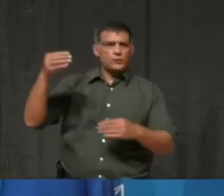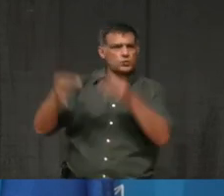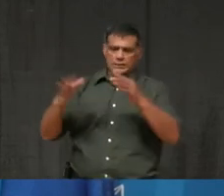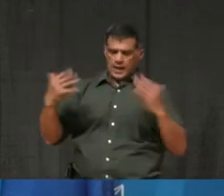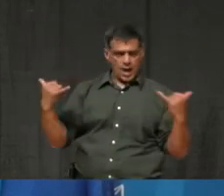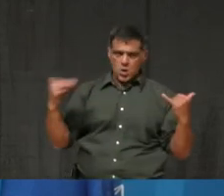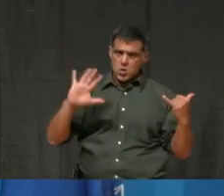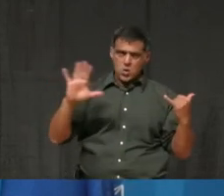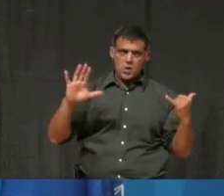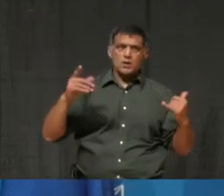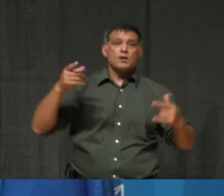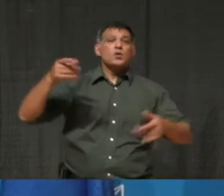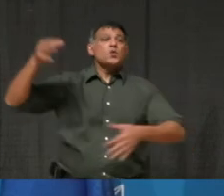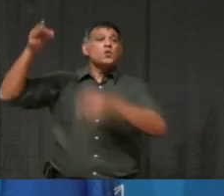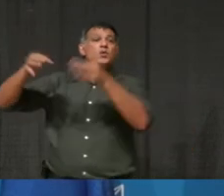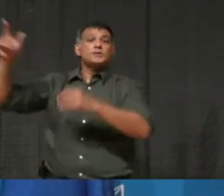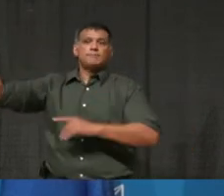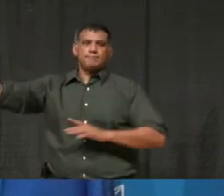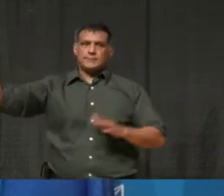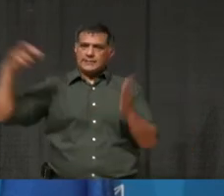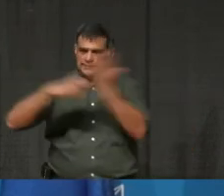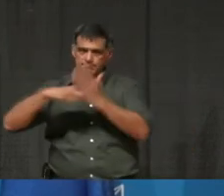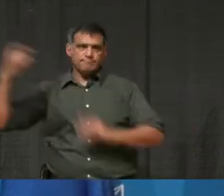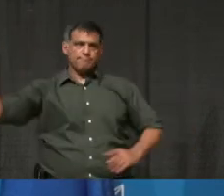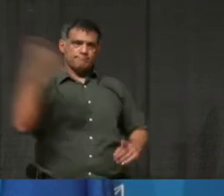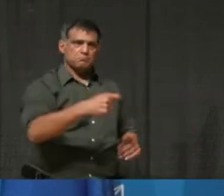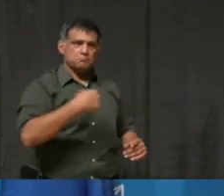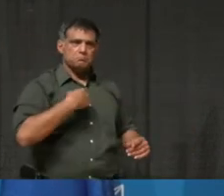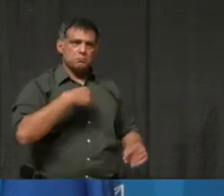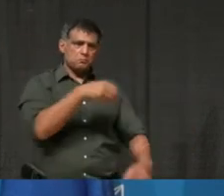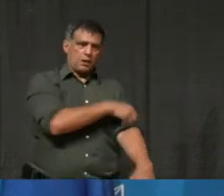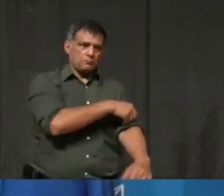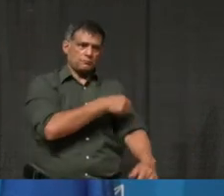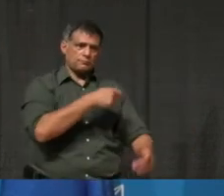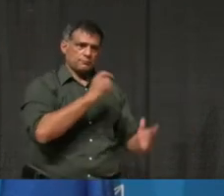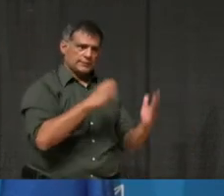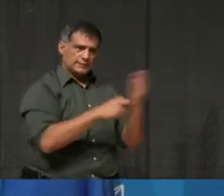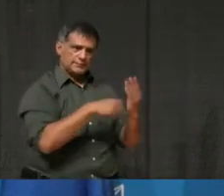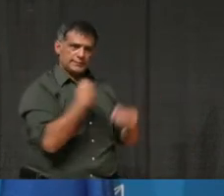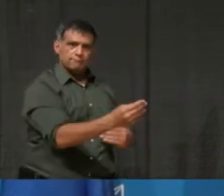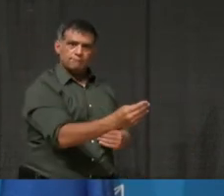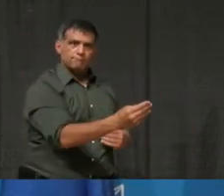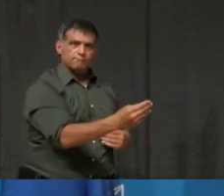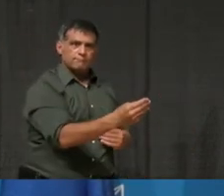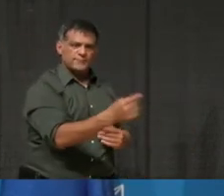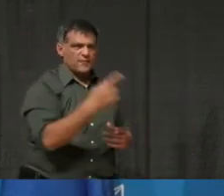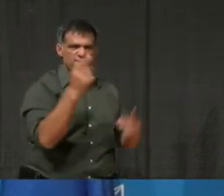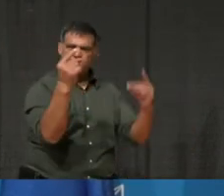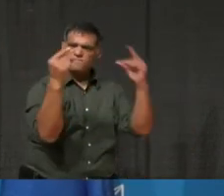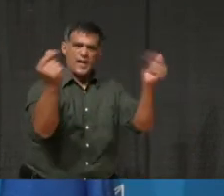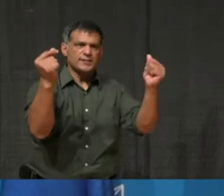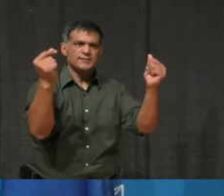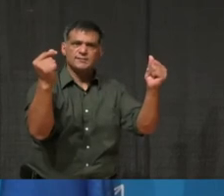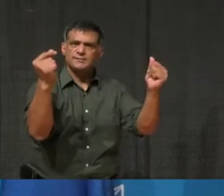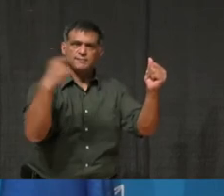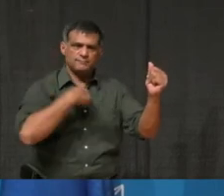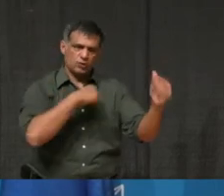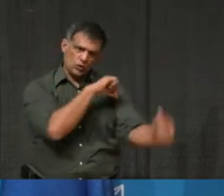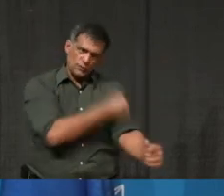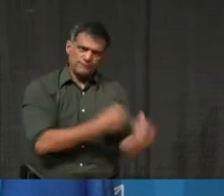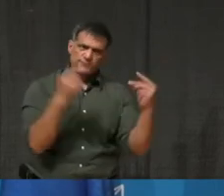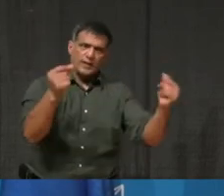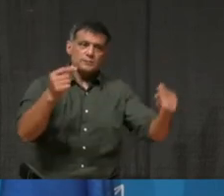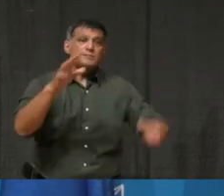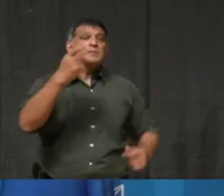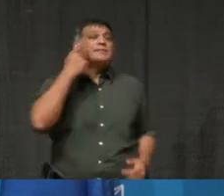abiding with section 22 order. Uh, that's the additional power that's there. But at this point in time, we are continuing to study that and to identify if there is a specific need